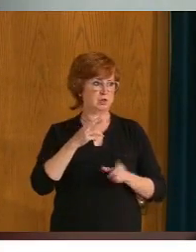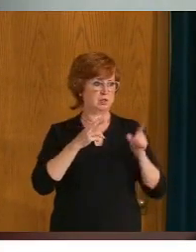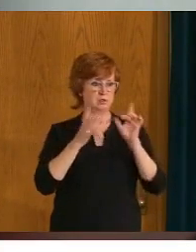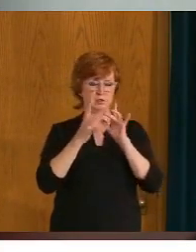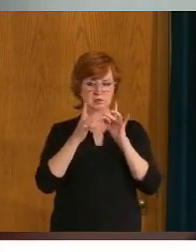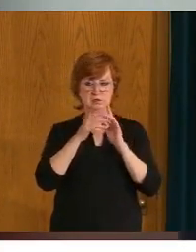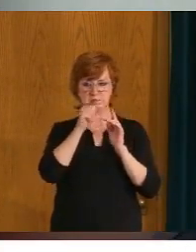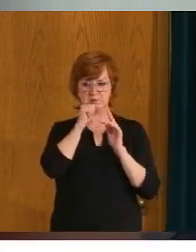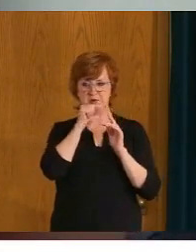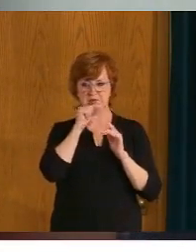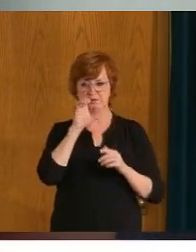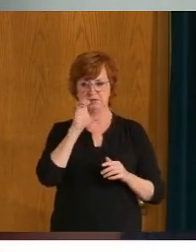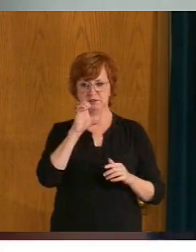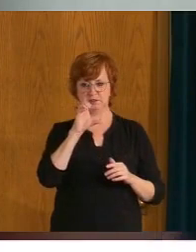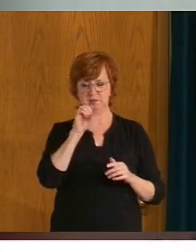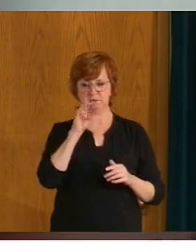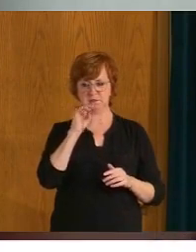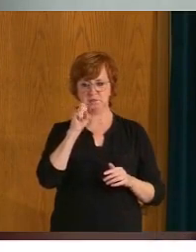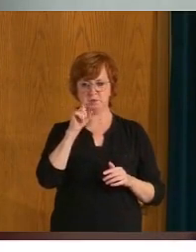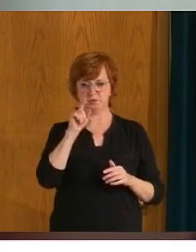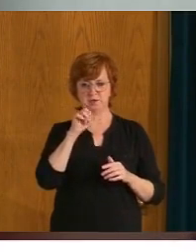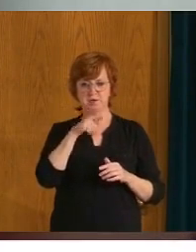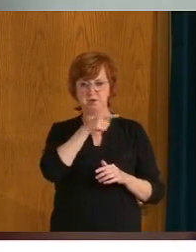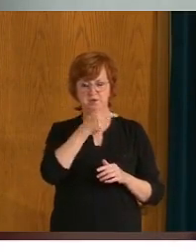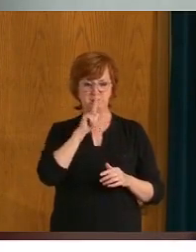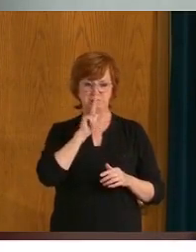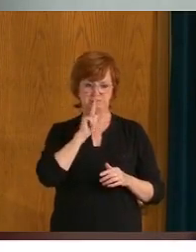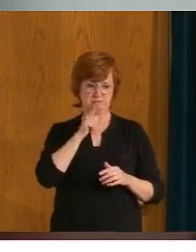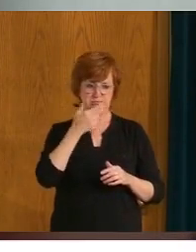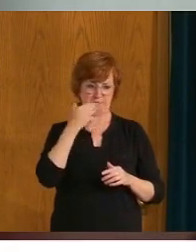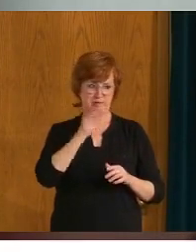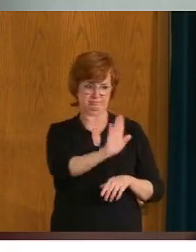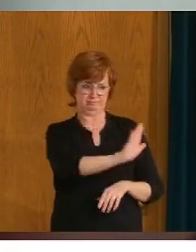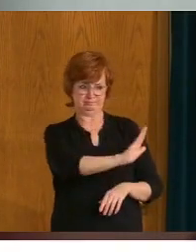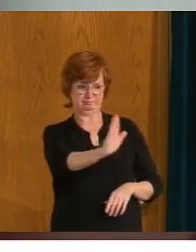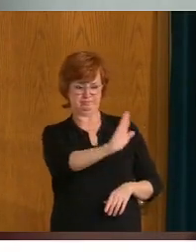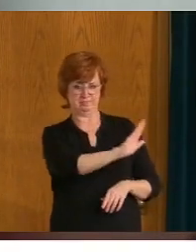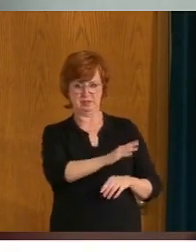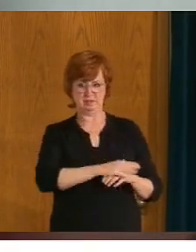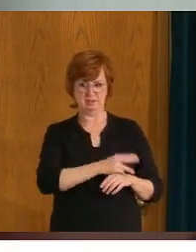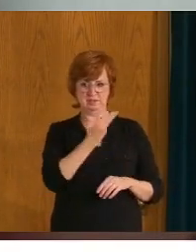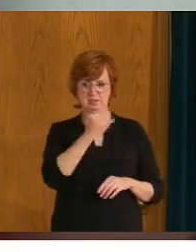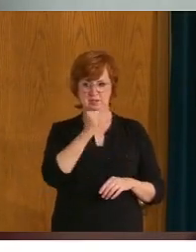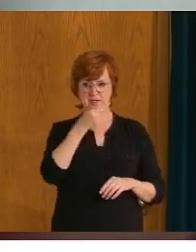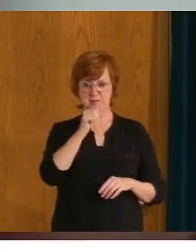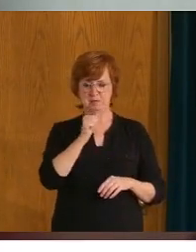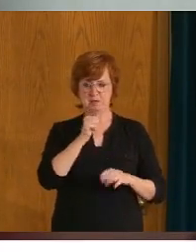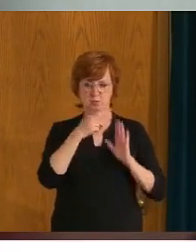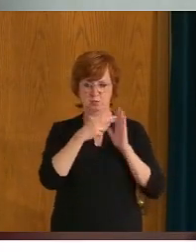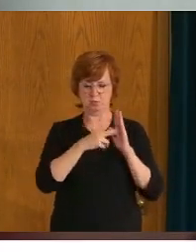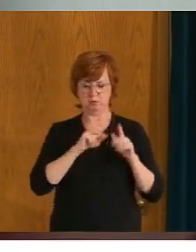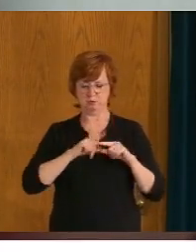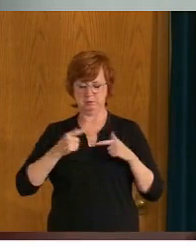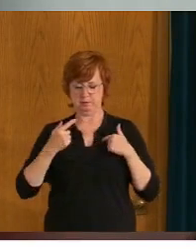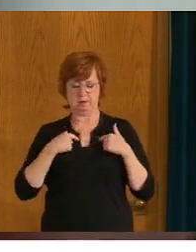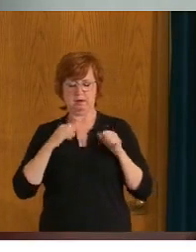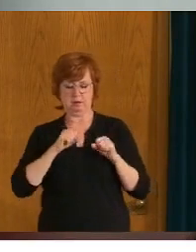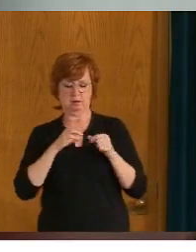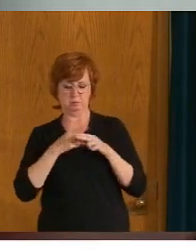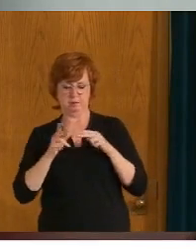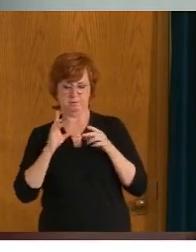commissioner would probably be in the best position to give him a quote unquote the HIPAA regulations, but it can confirm, you know,